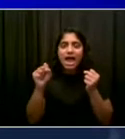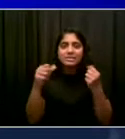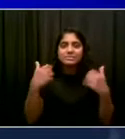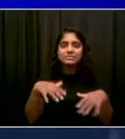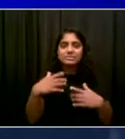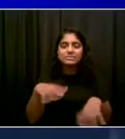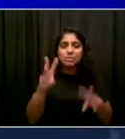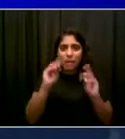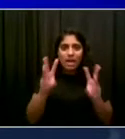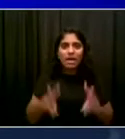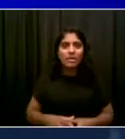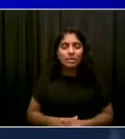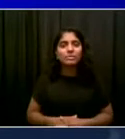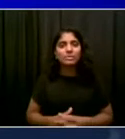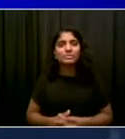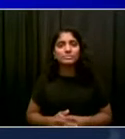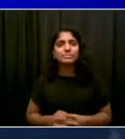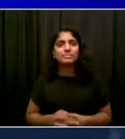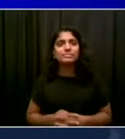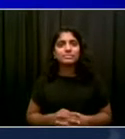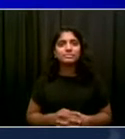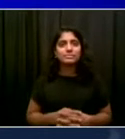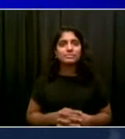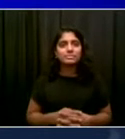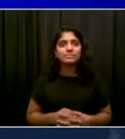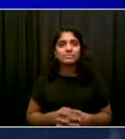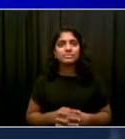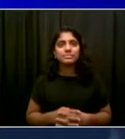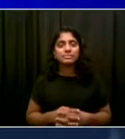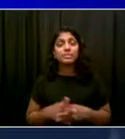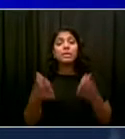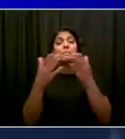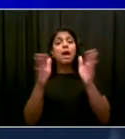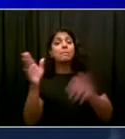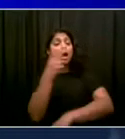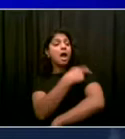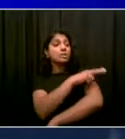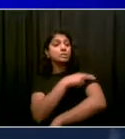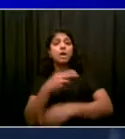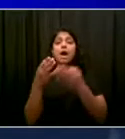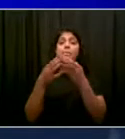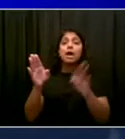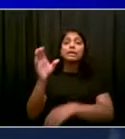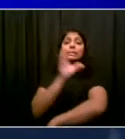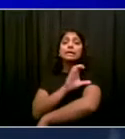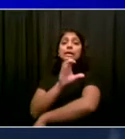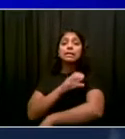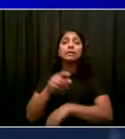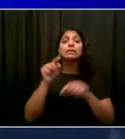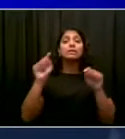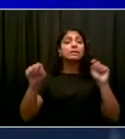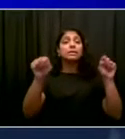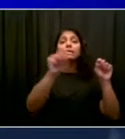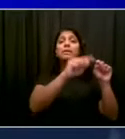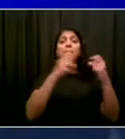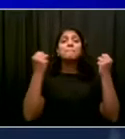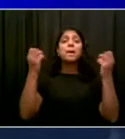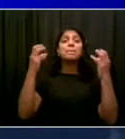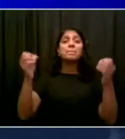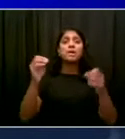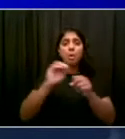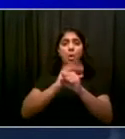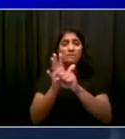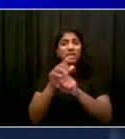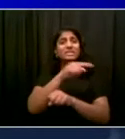overwhelmingly are where the biggest COVID challenges were. They were at the front line. They persevered. Their